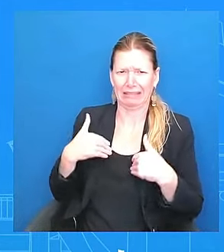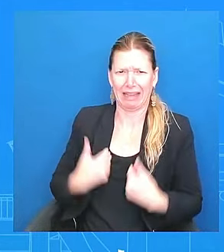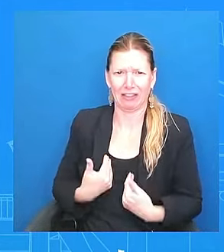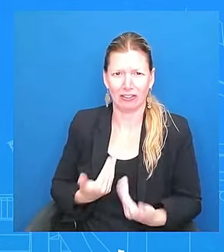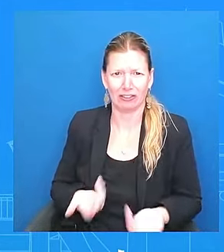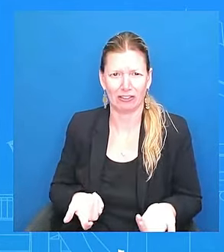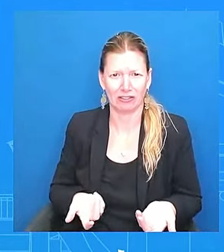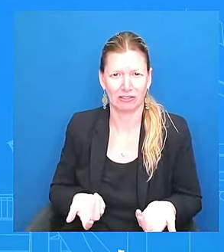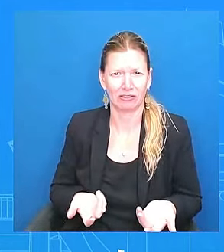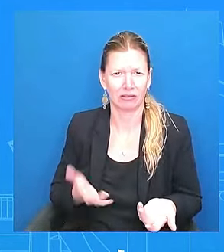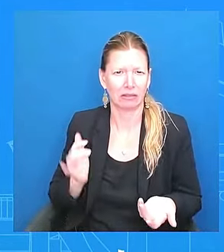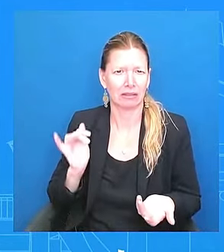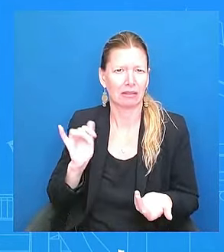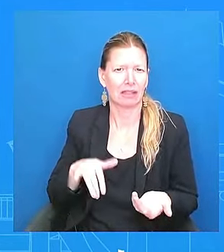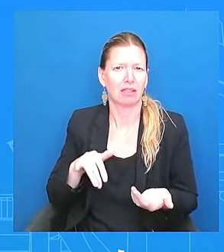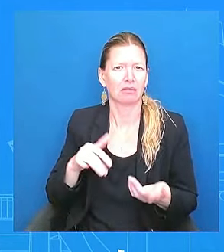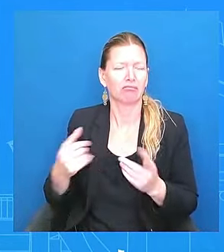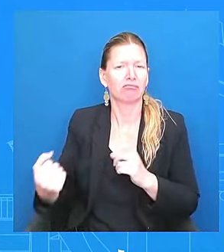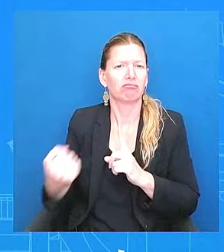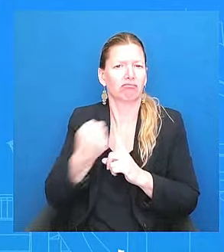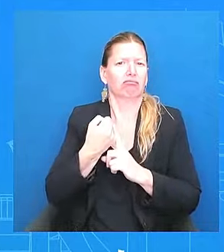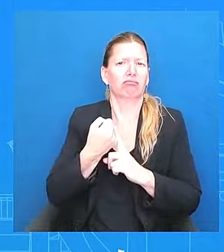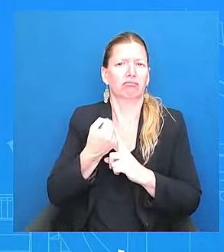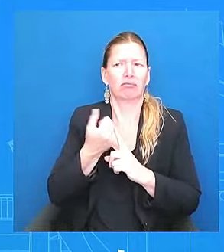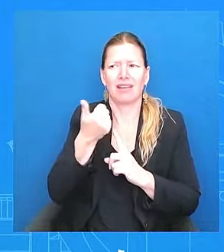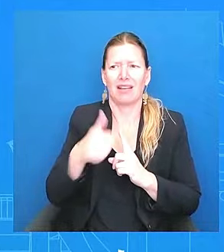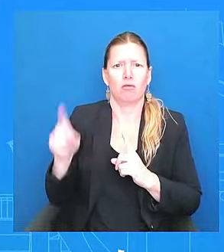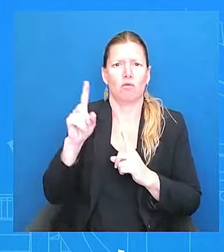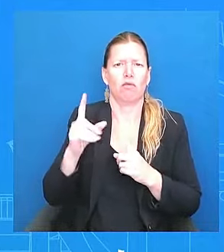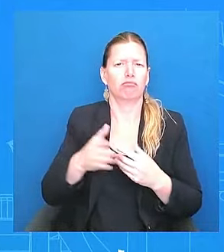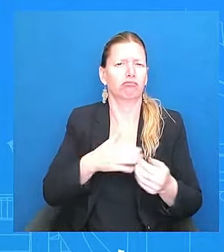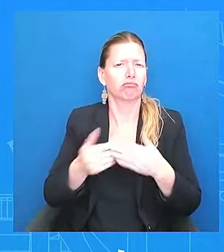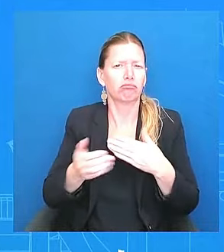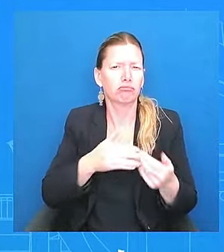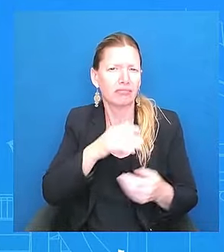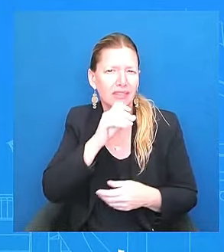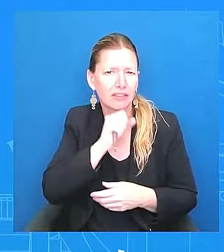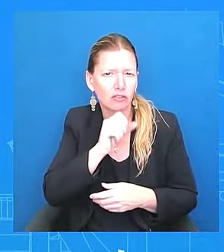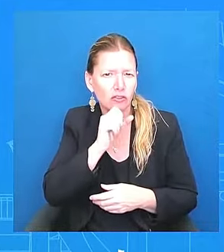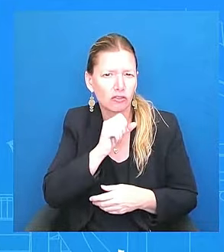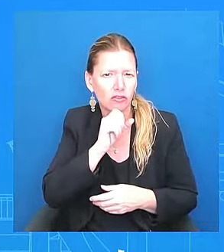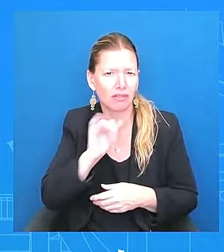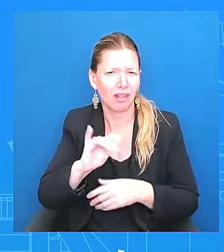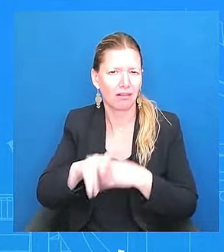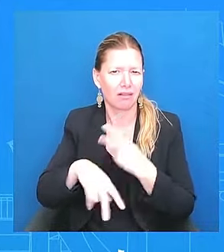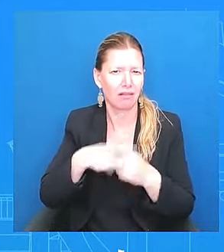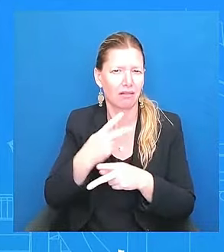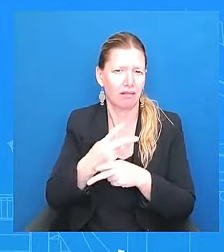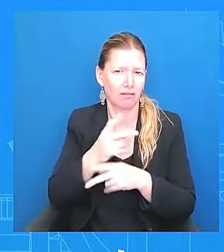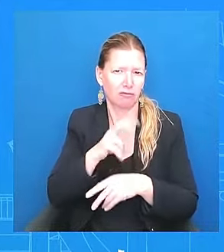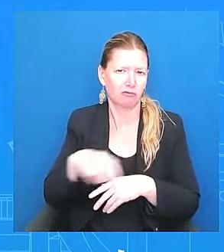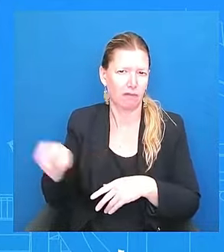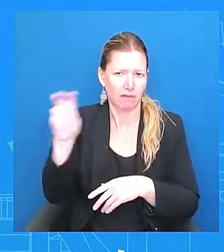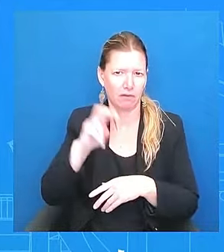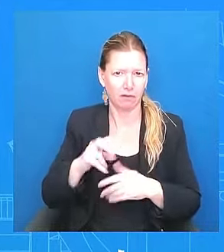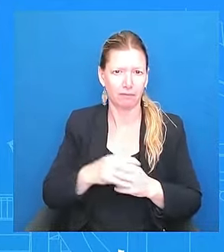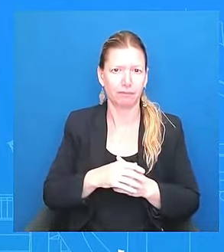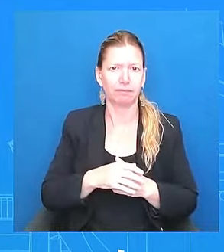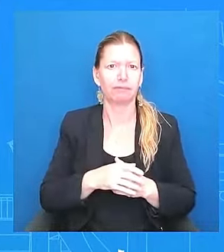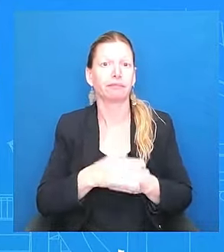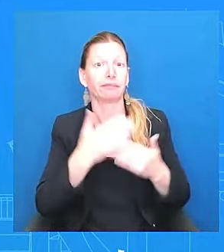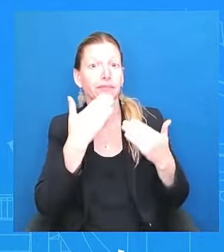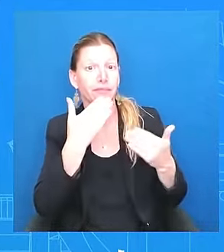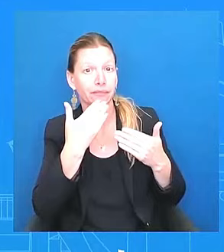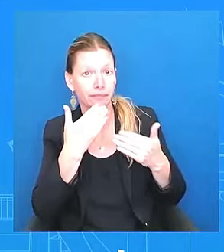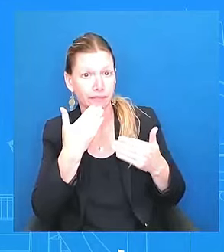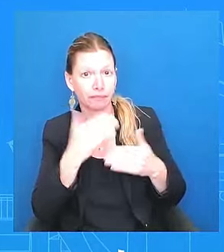are, it has a toll on you, that type of travel. Okay. Uh, thank you. And there's no question that international travel can be rigorous. I think the confusion